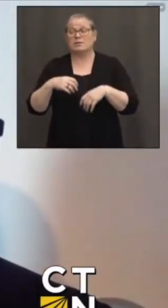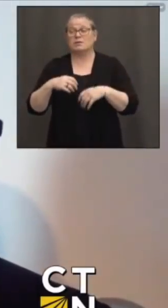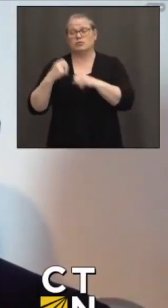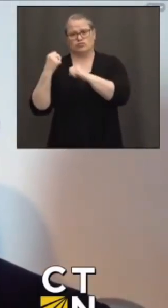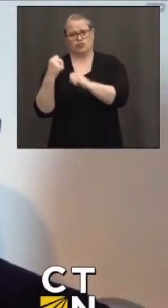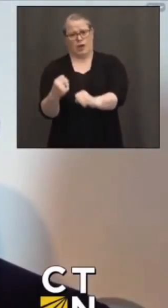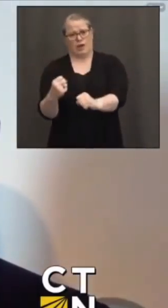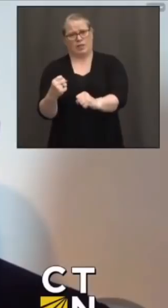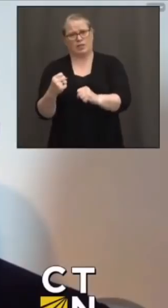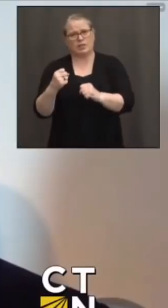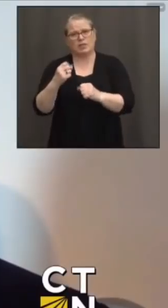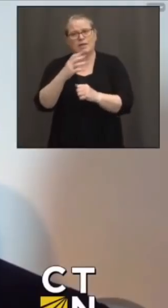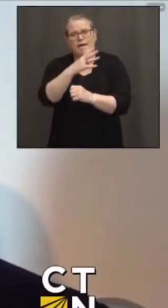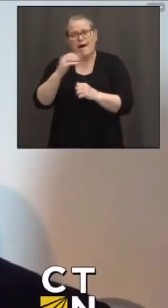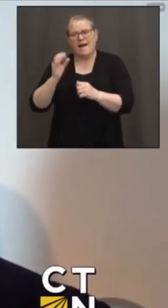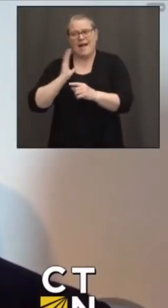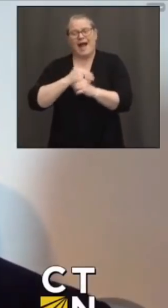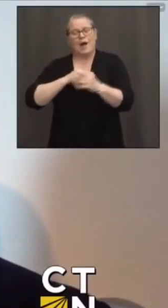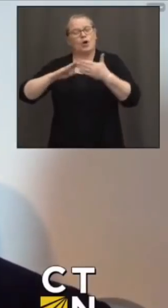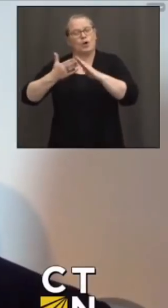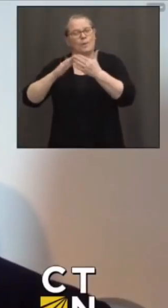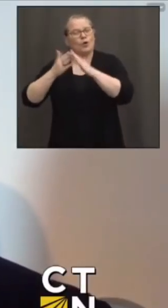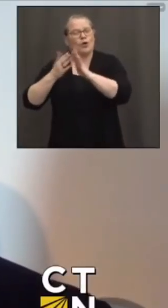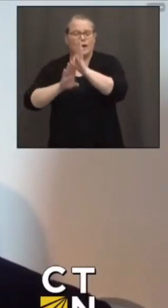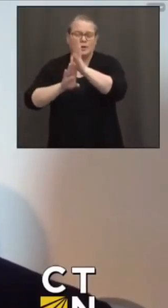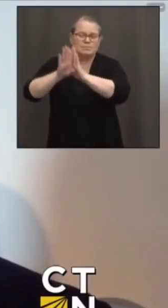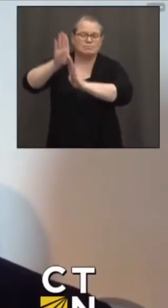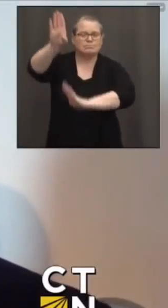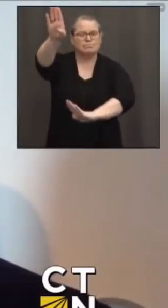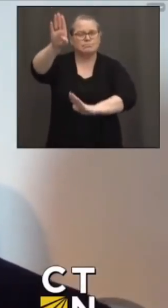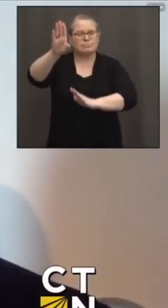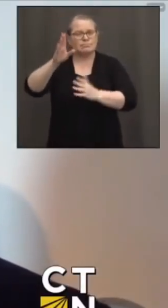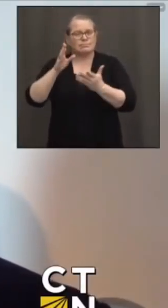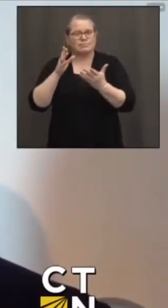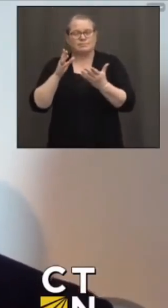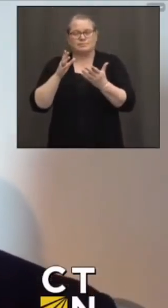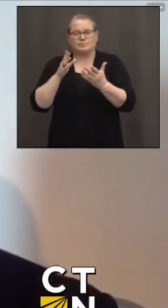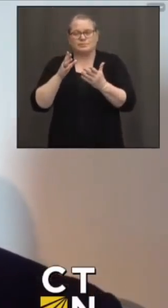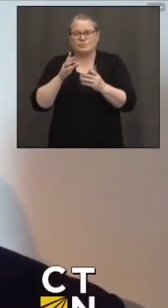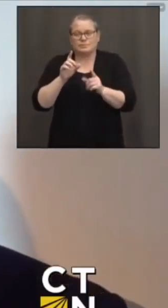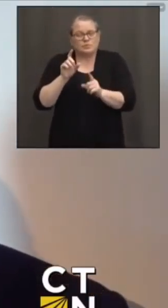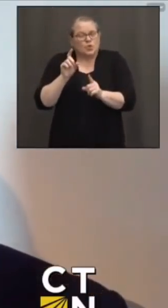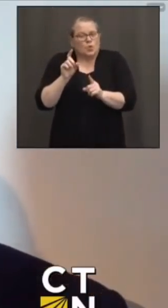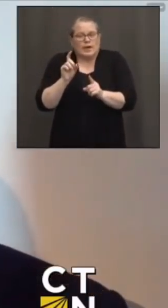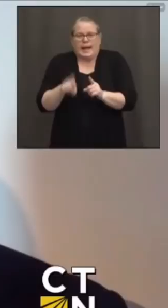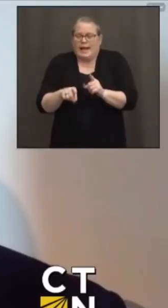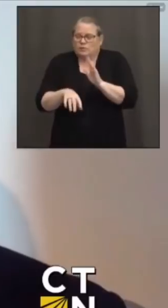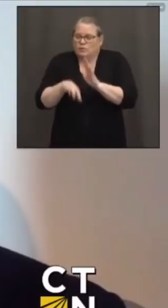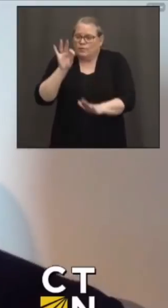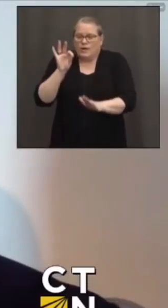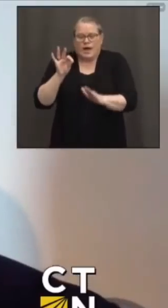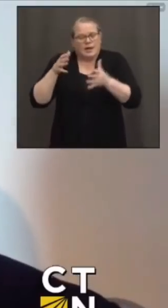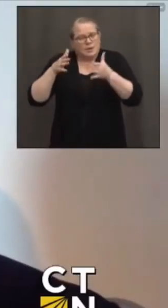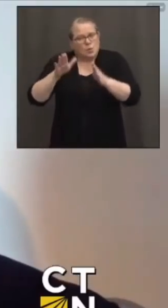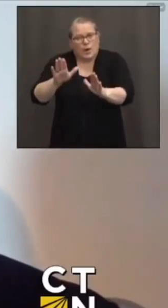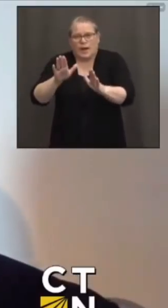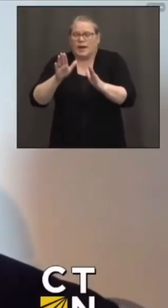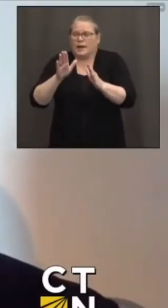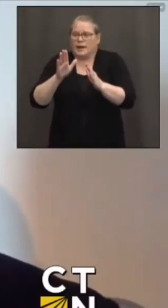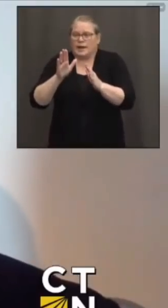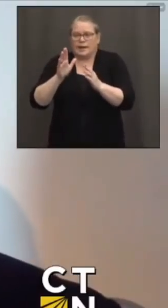to our entire community. But we have got to come to some kind of way where we look at our hearts